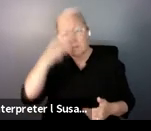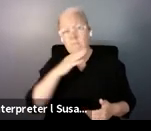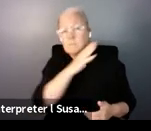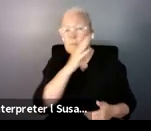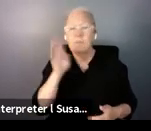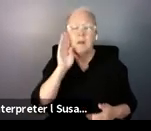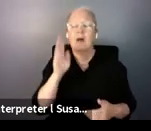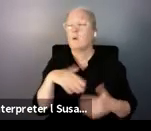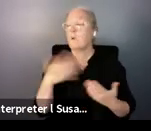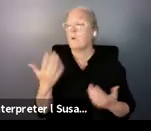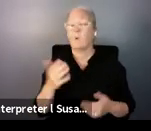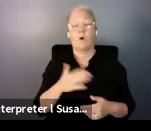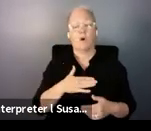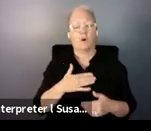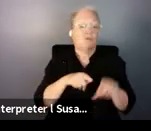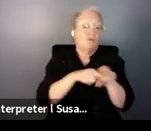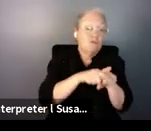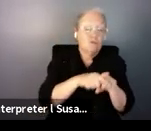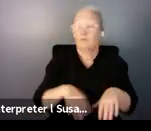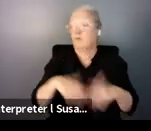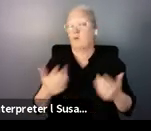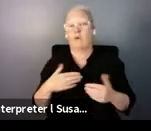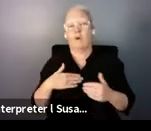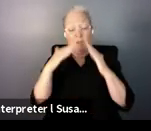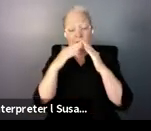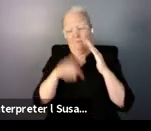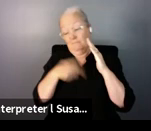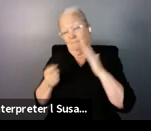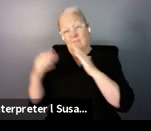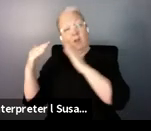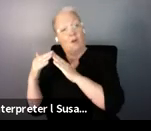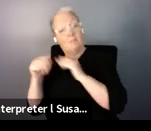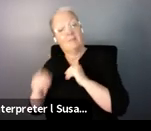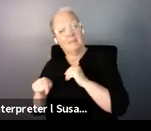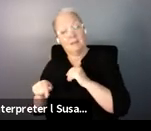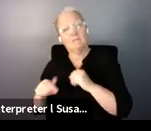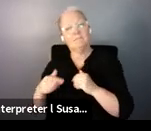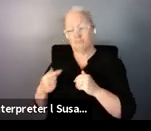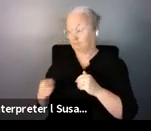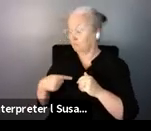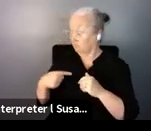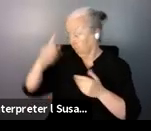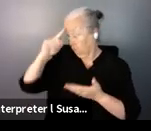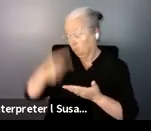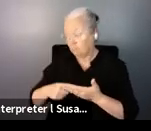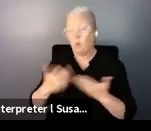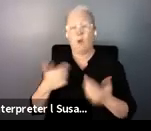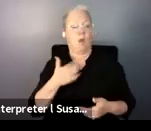is available. And that can go to when I want to go shopping to when I want to go to the toilet.